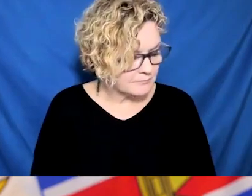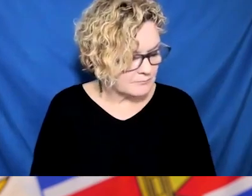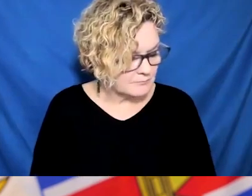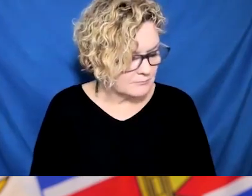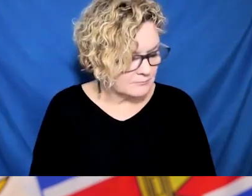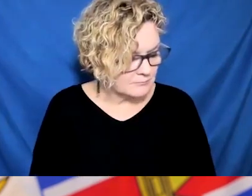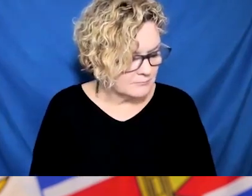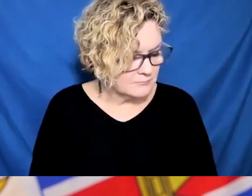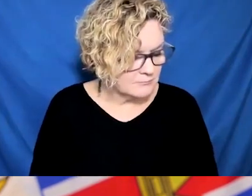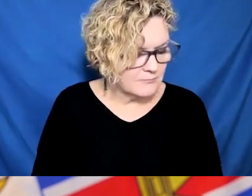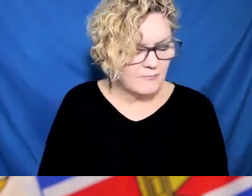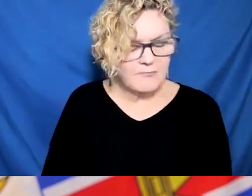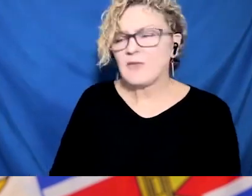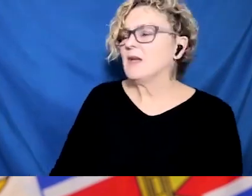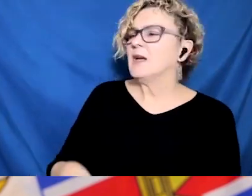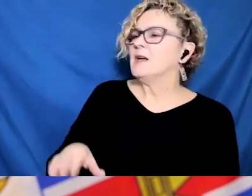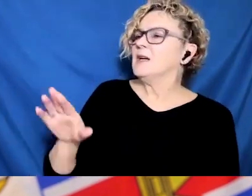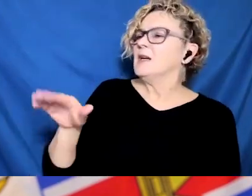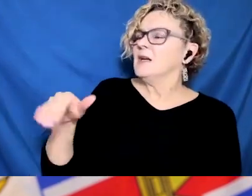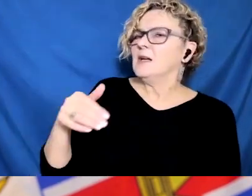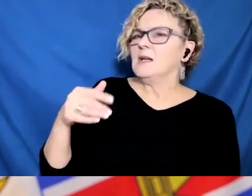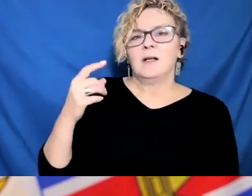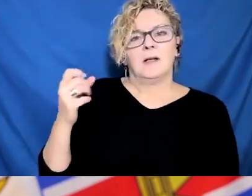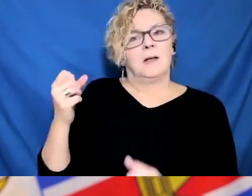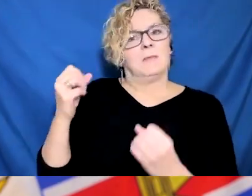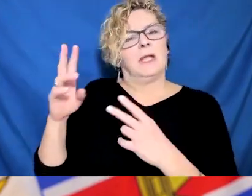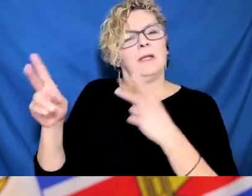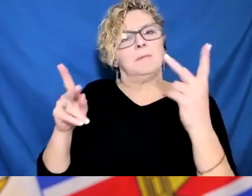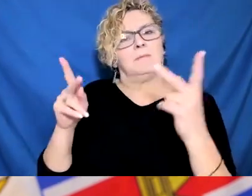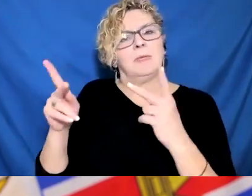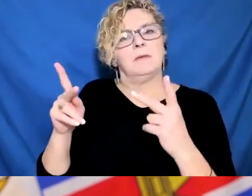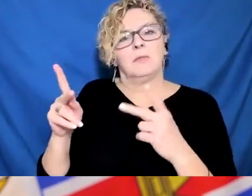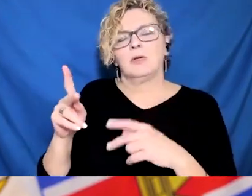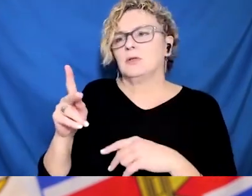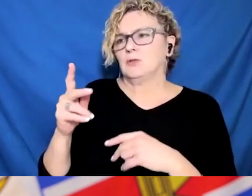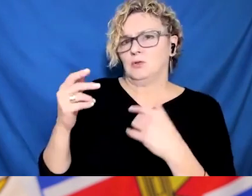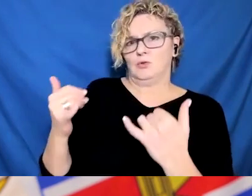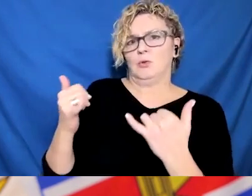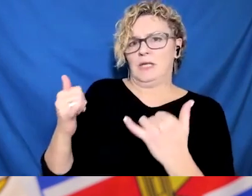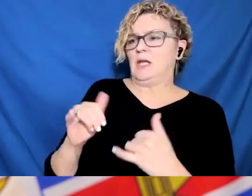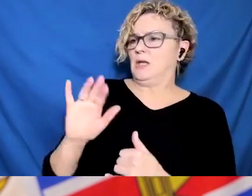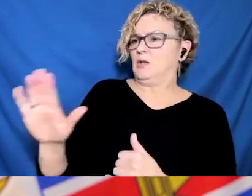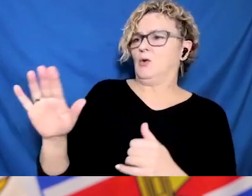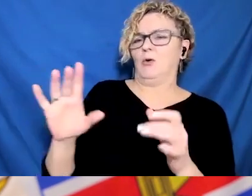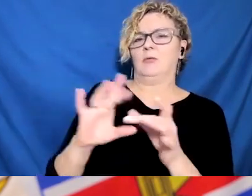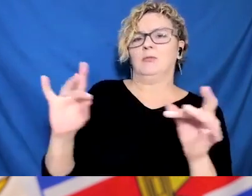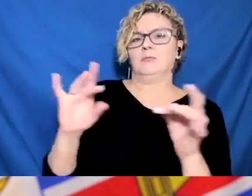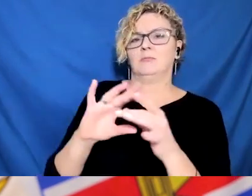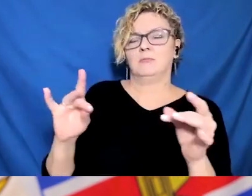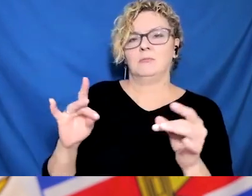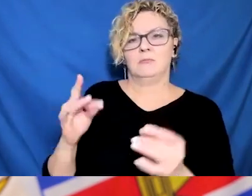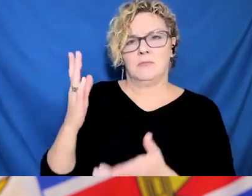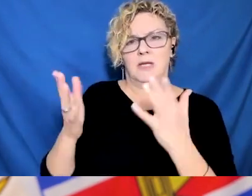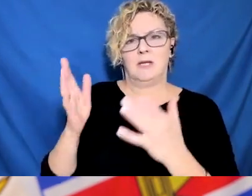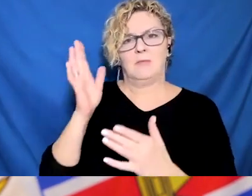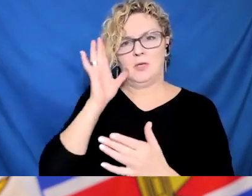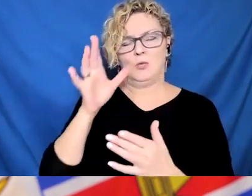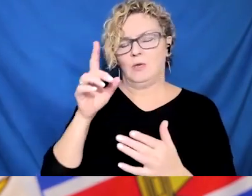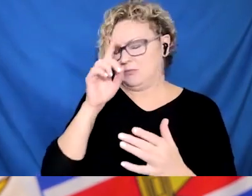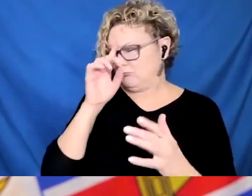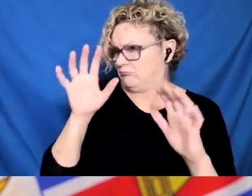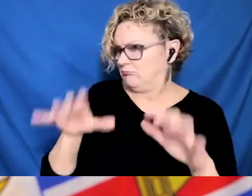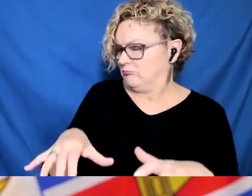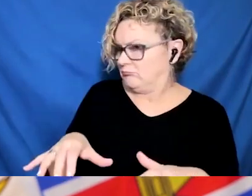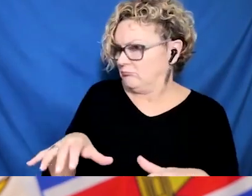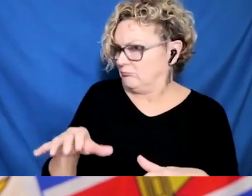causing more harm by healthcare workers not being in at work at a period of time when they're fully